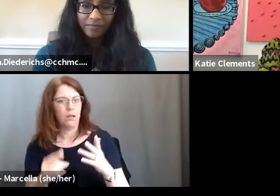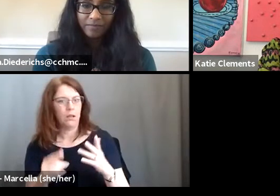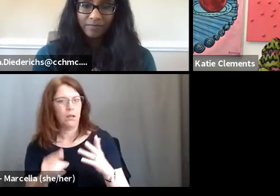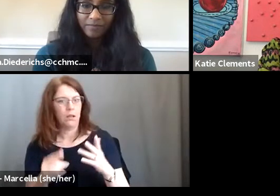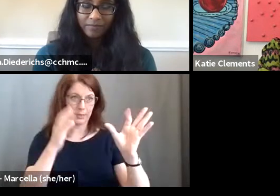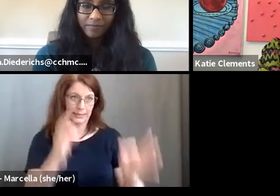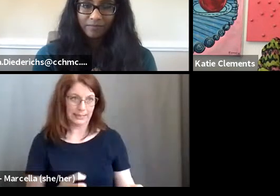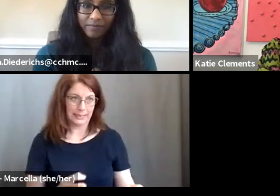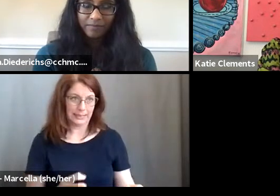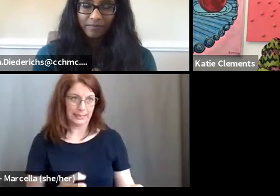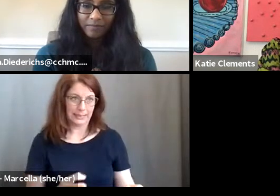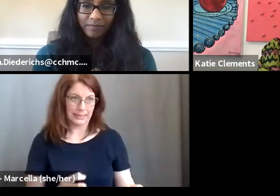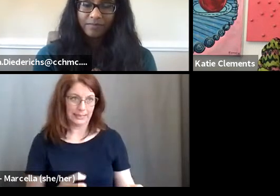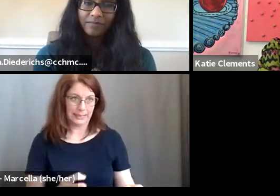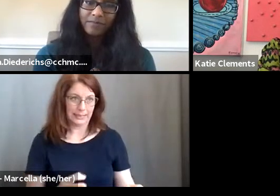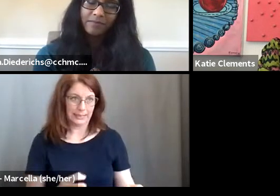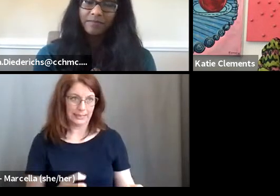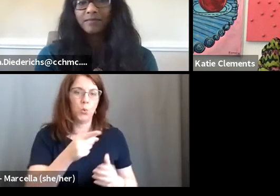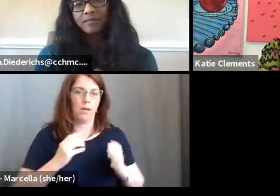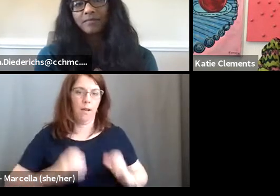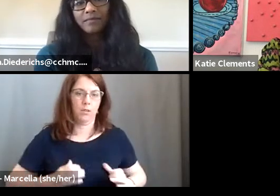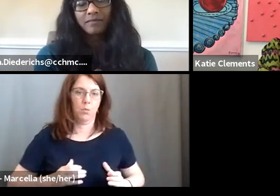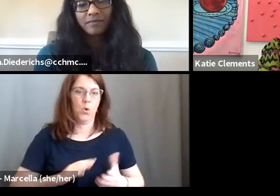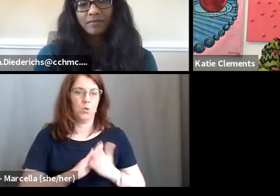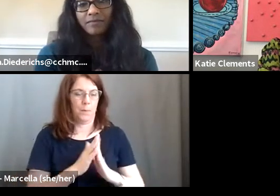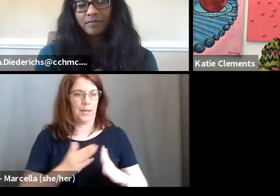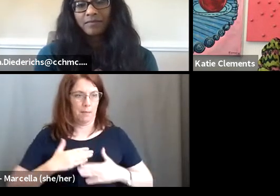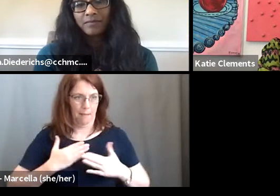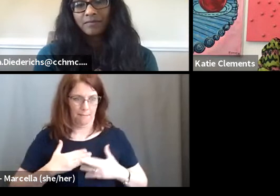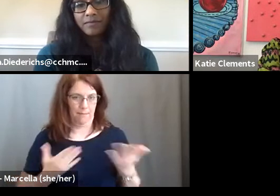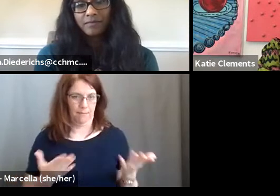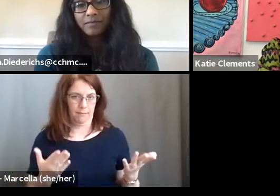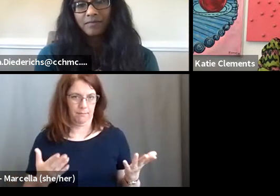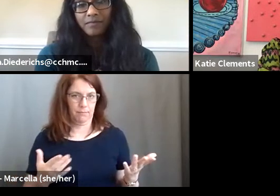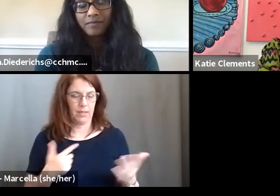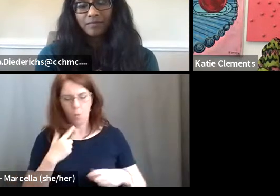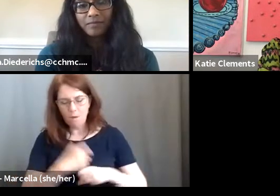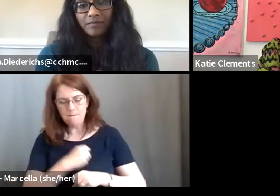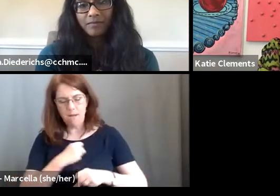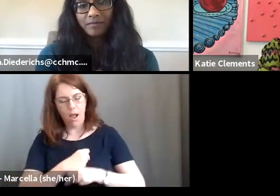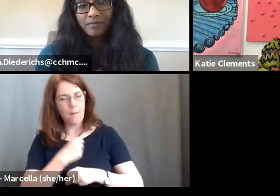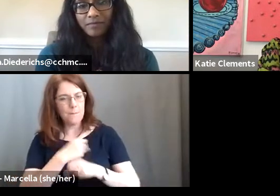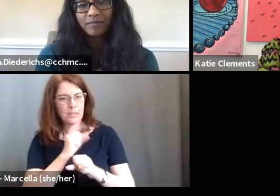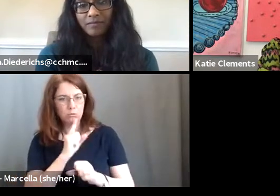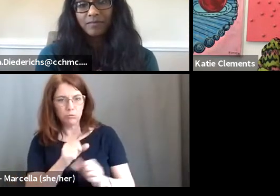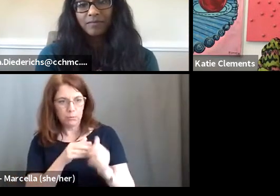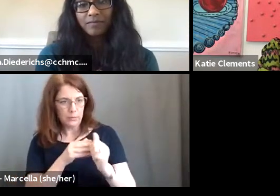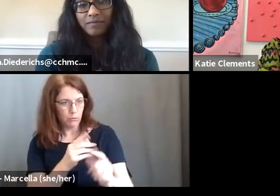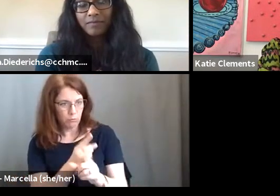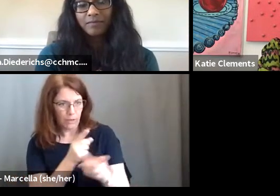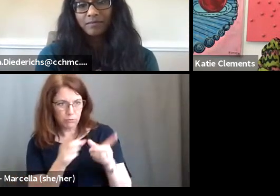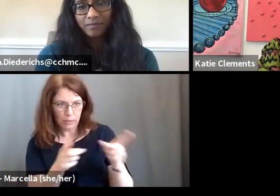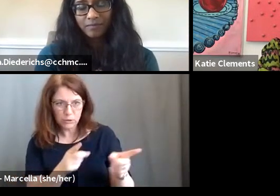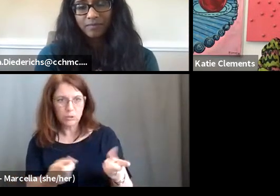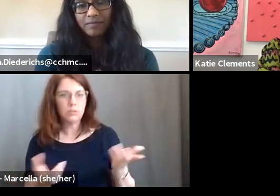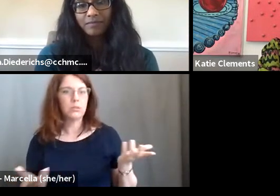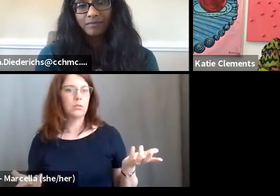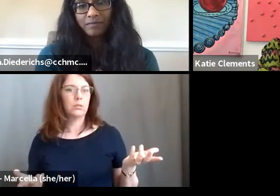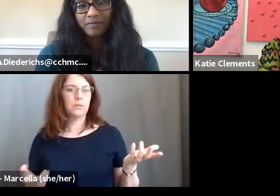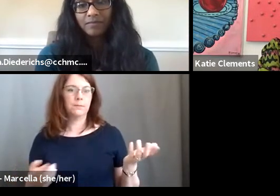I want you to be happy. Um, I will, I will fight to the end as far as making sure I'm keeping you in the right direction. Um,